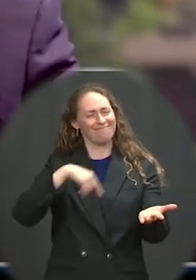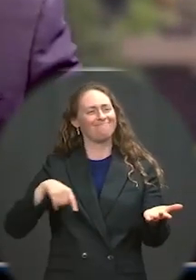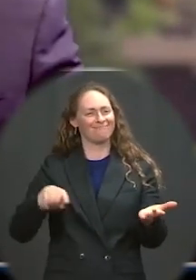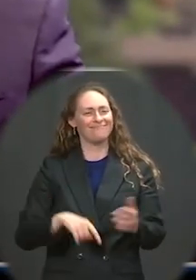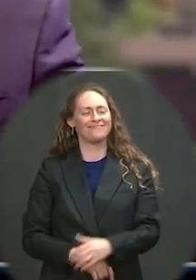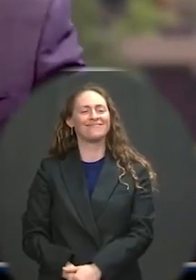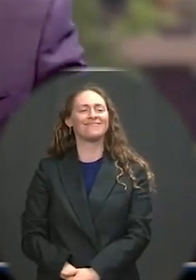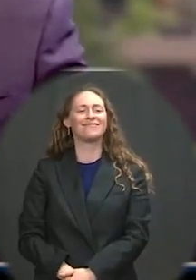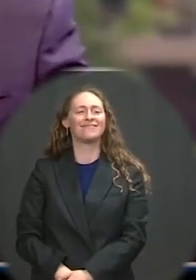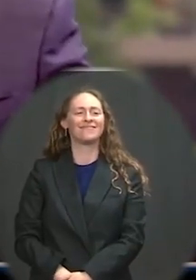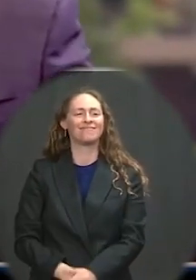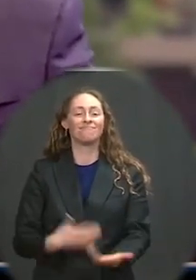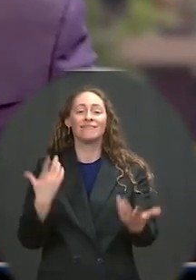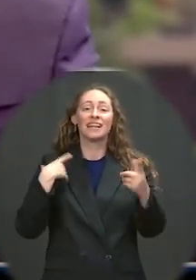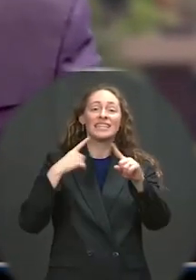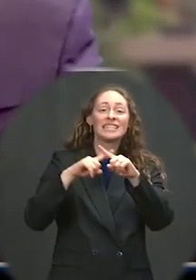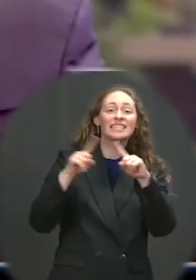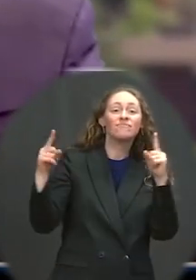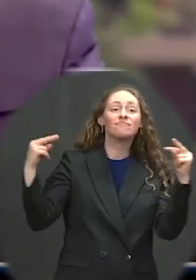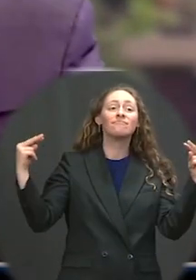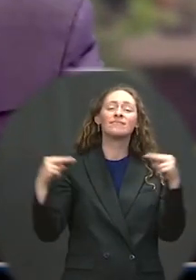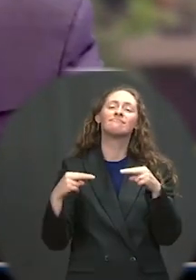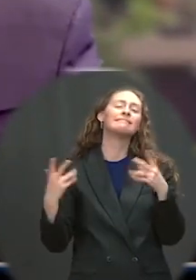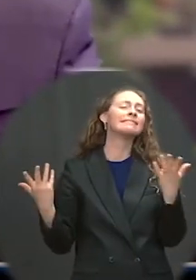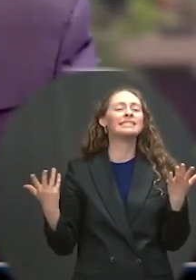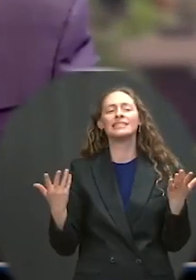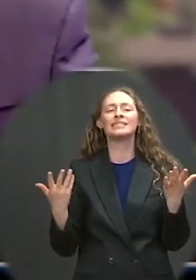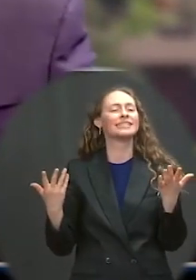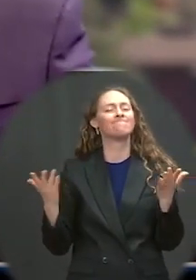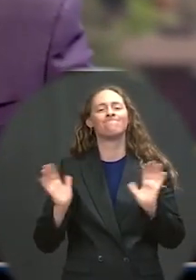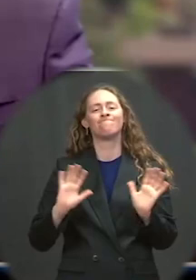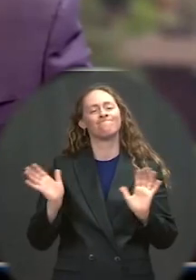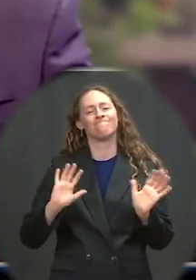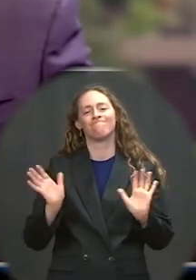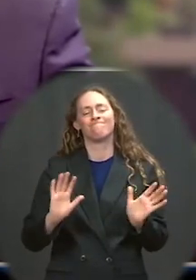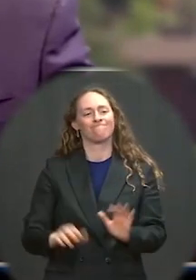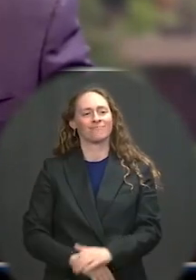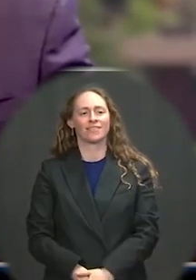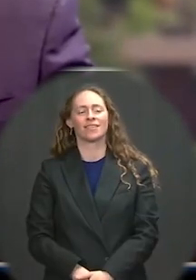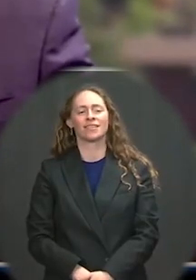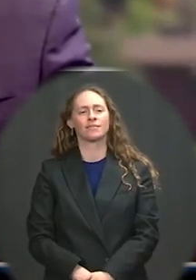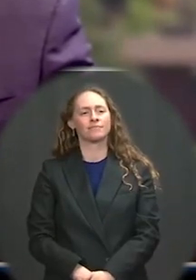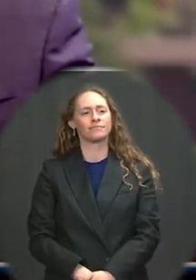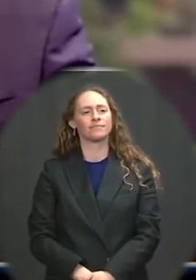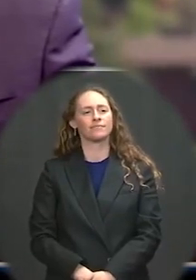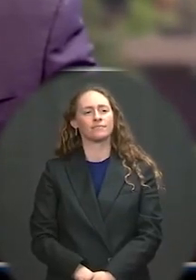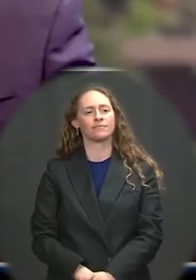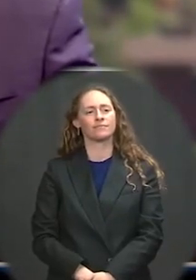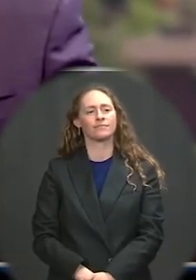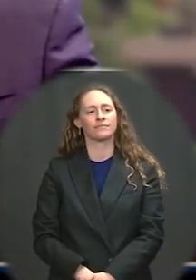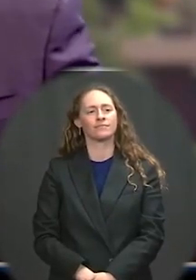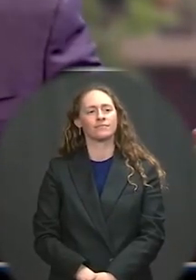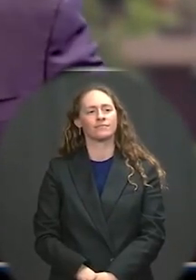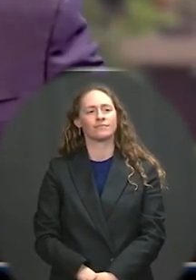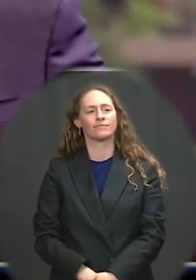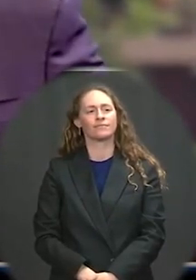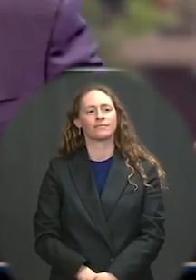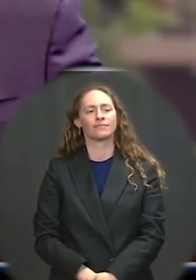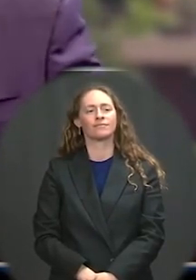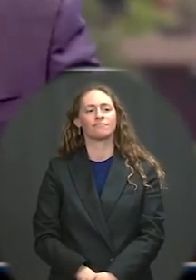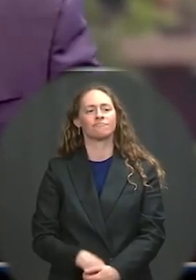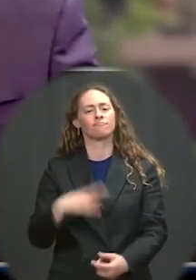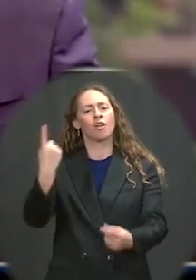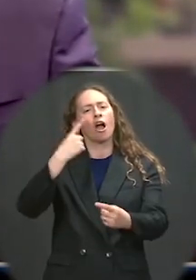than attempting to continue to have that arc move toward justice. Well, this generation